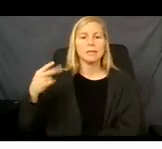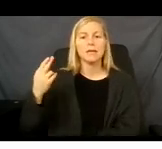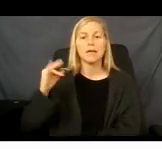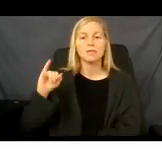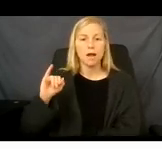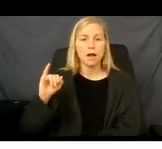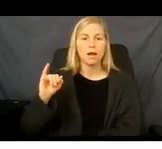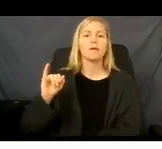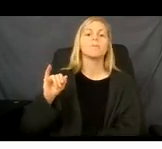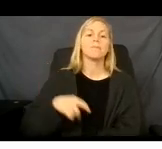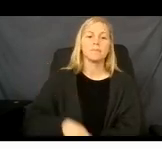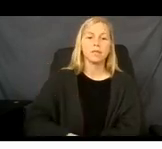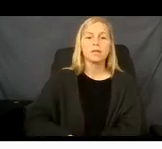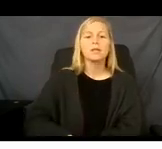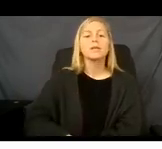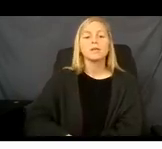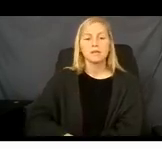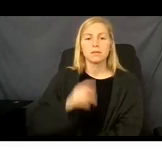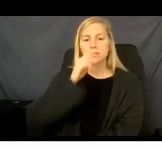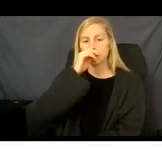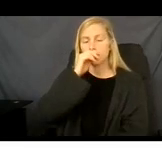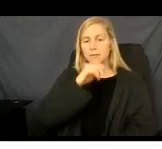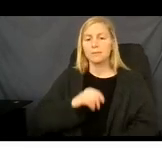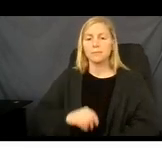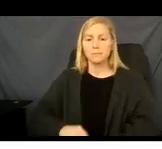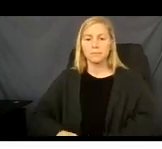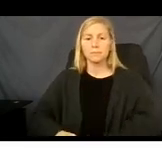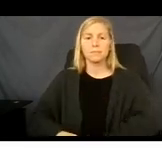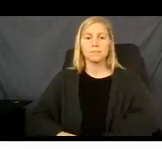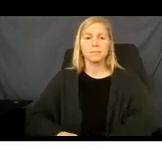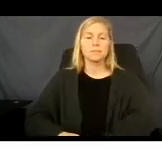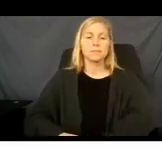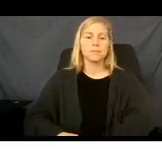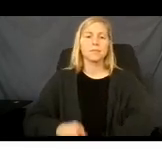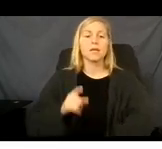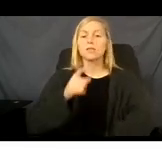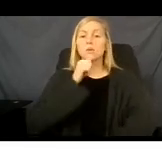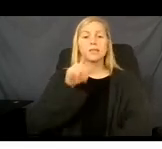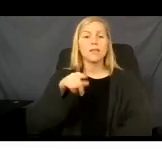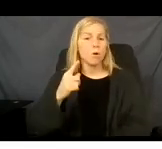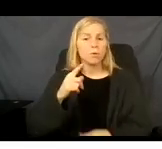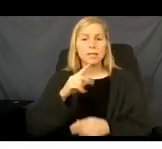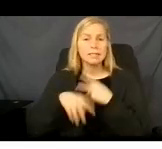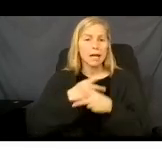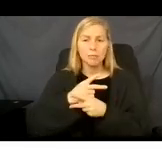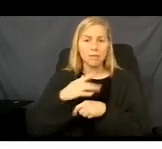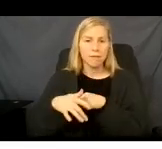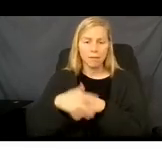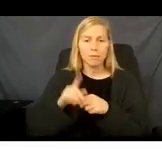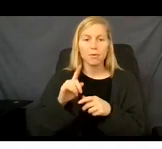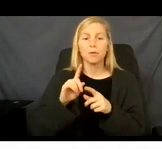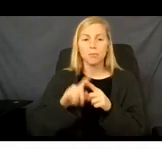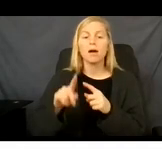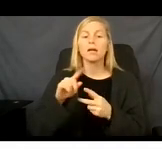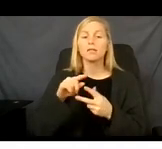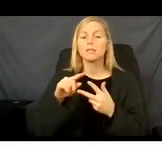These are not the only third-party health insurance coverage available, but the most common ones is